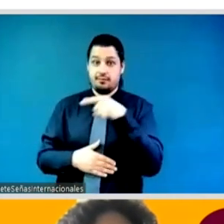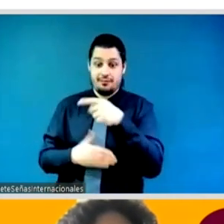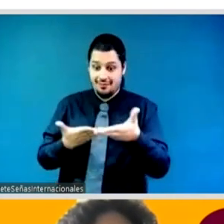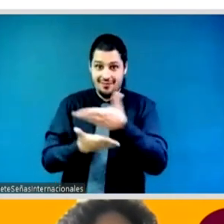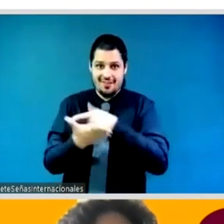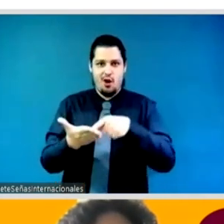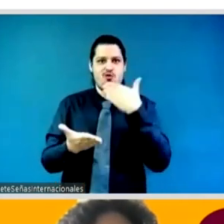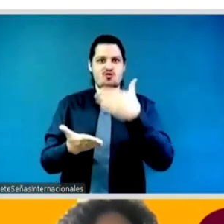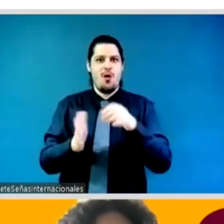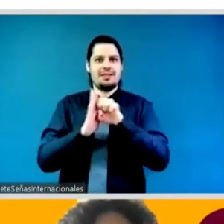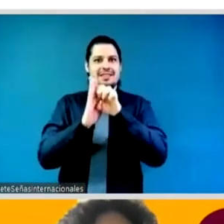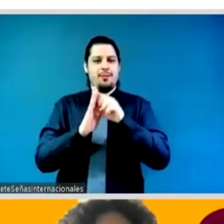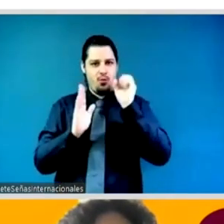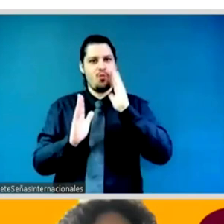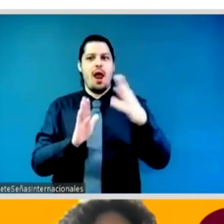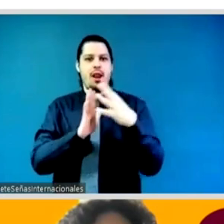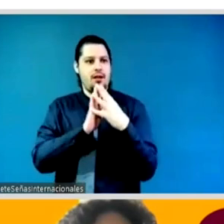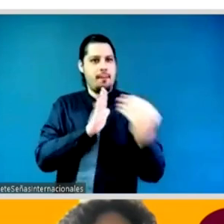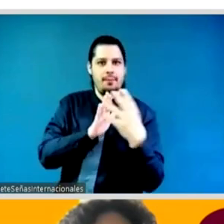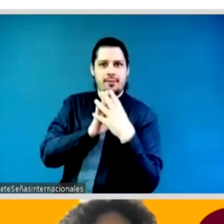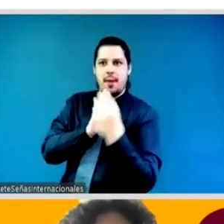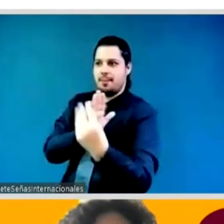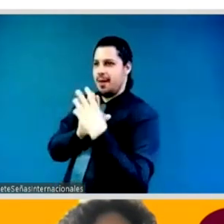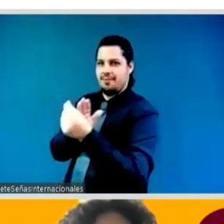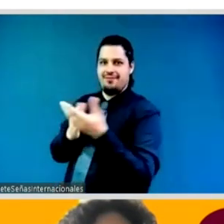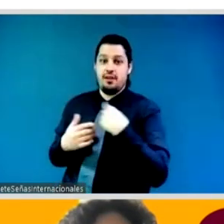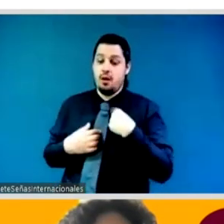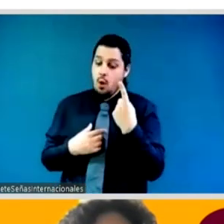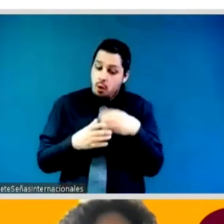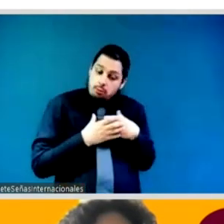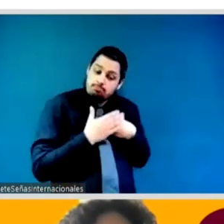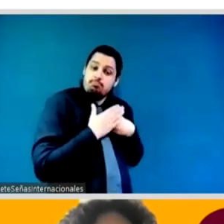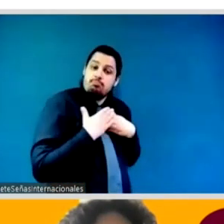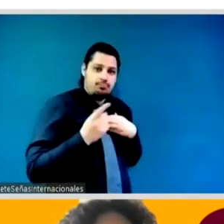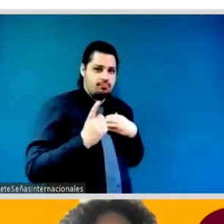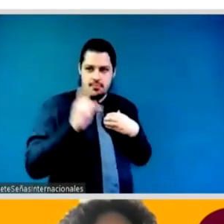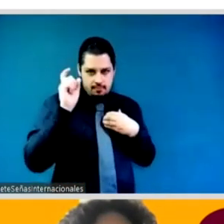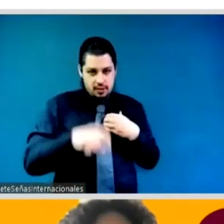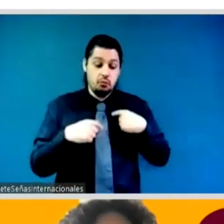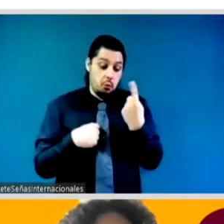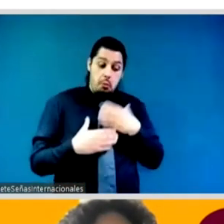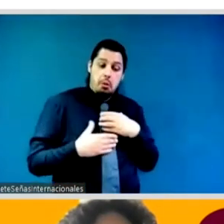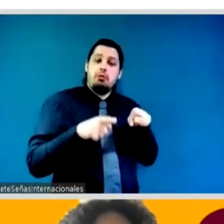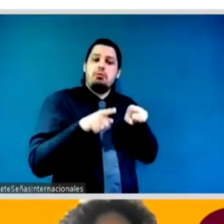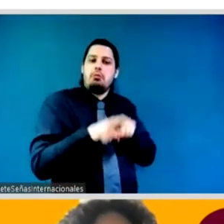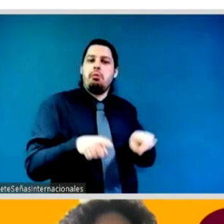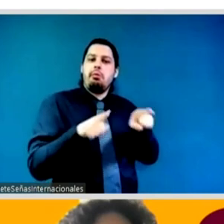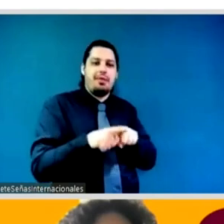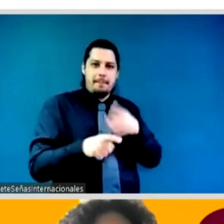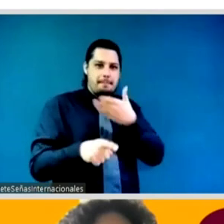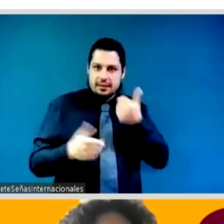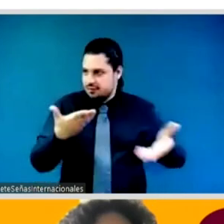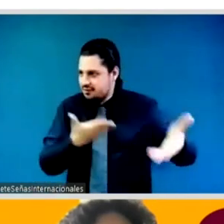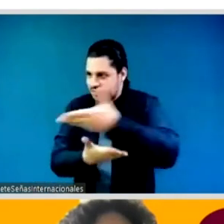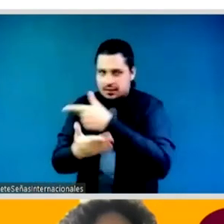doing what we do and i can't say it as well as a male colleague has said this um tio soa from the former ed